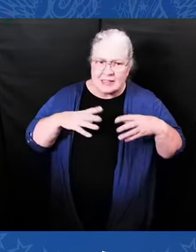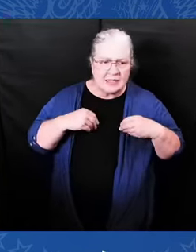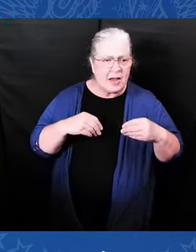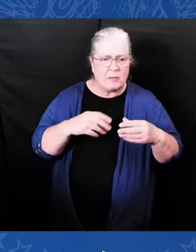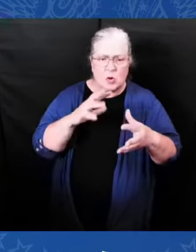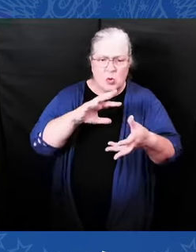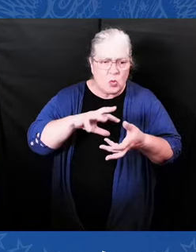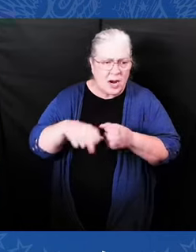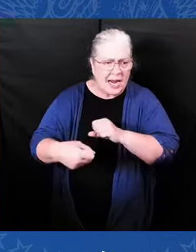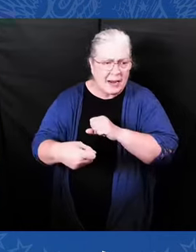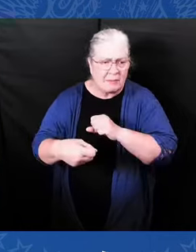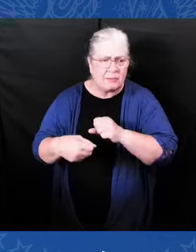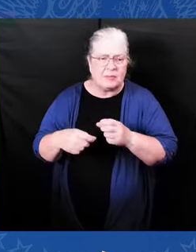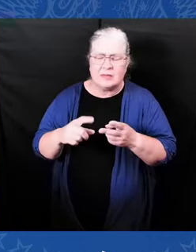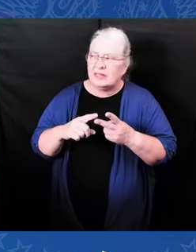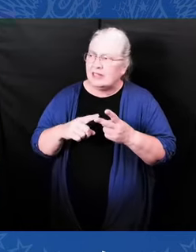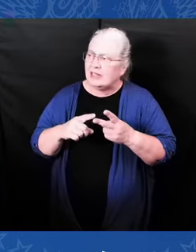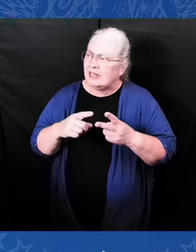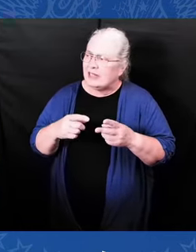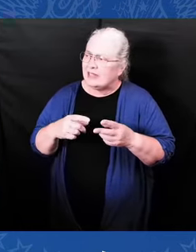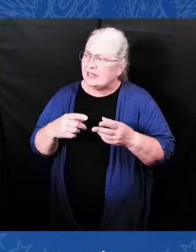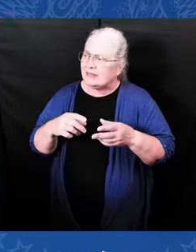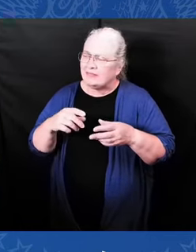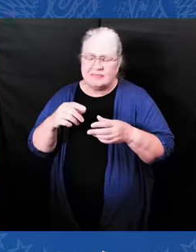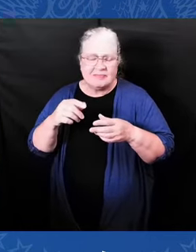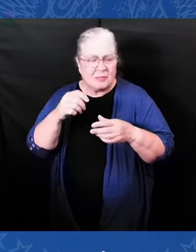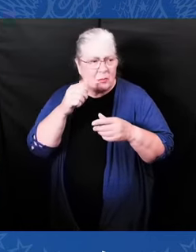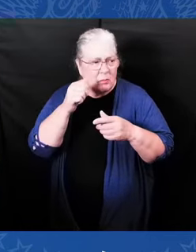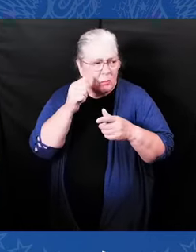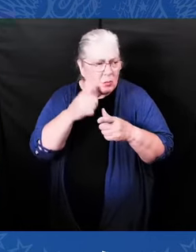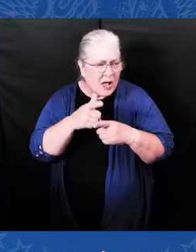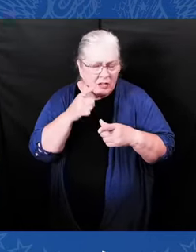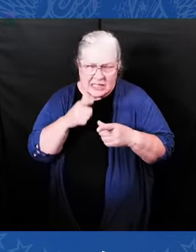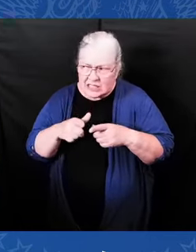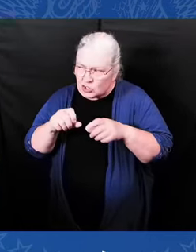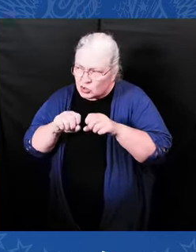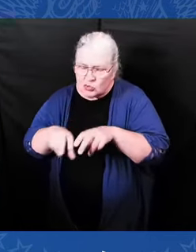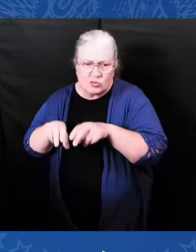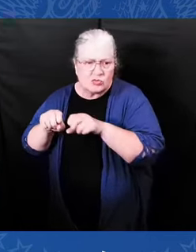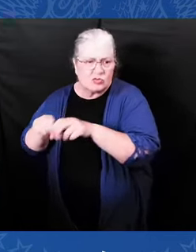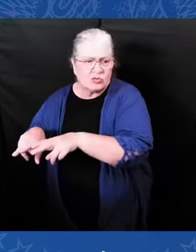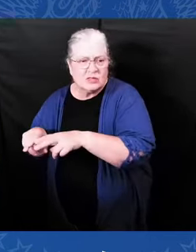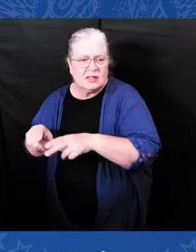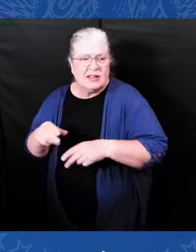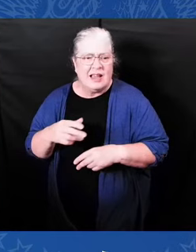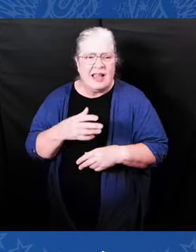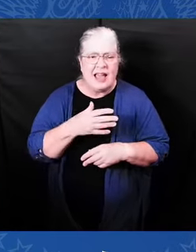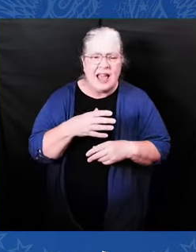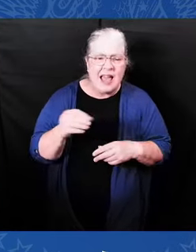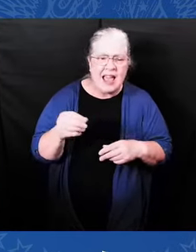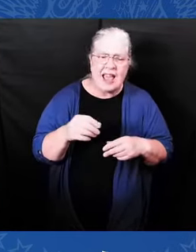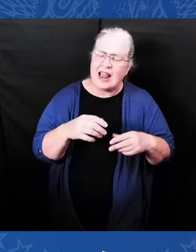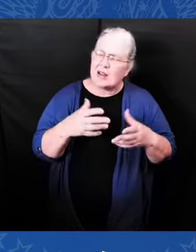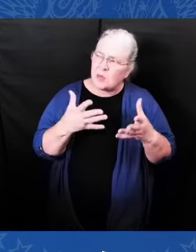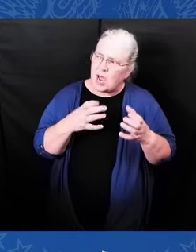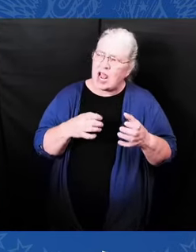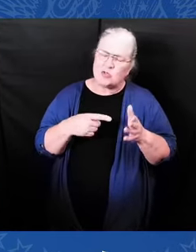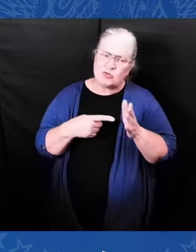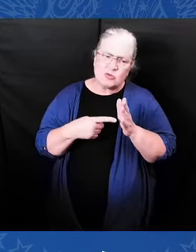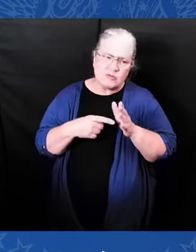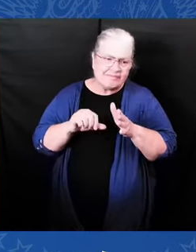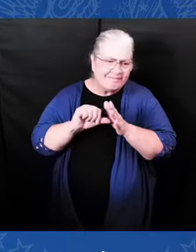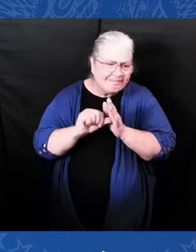have to abandon their faith or deeply held beliefs to agree the